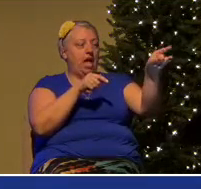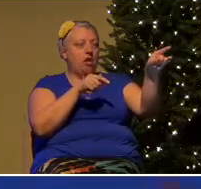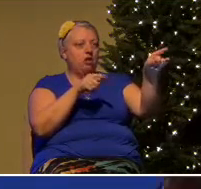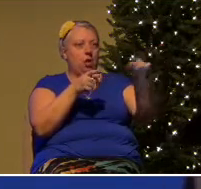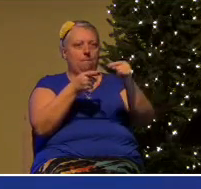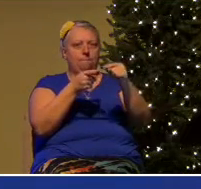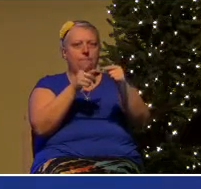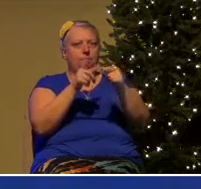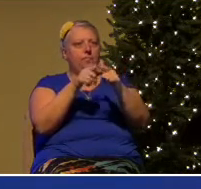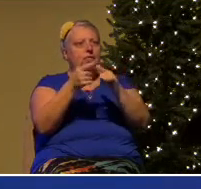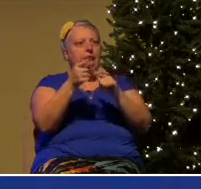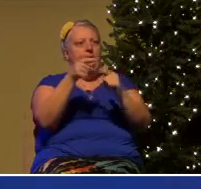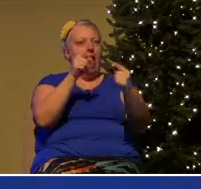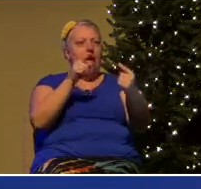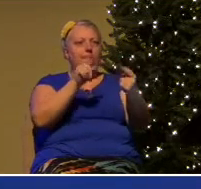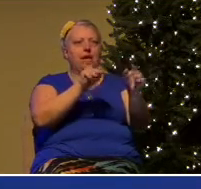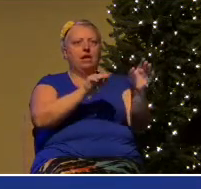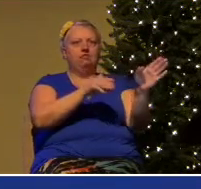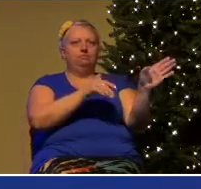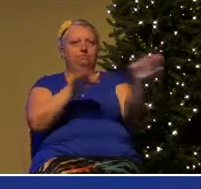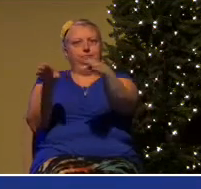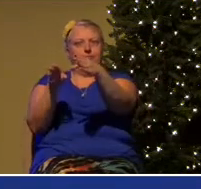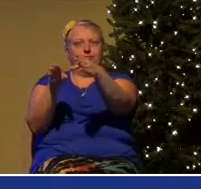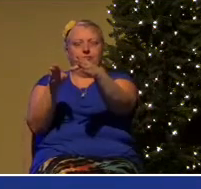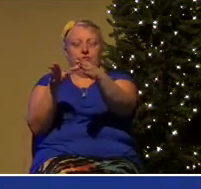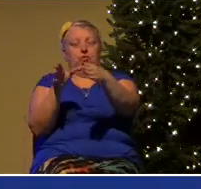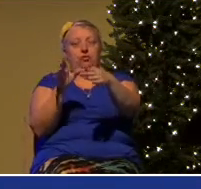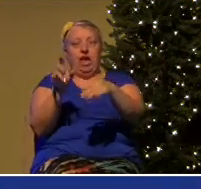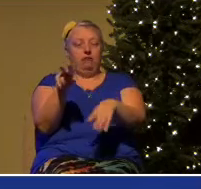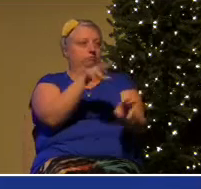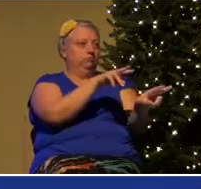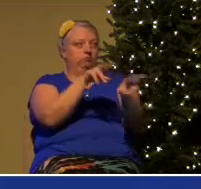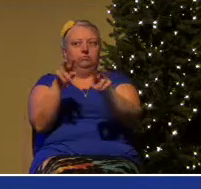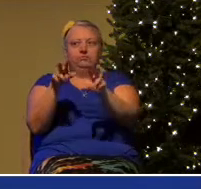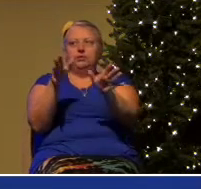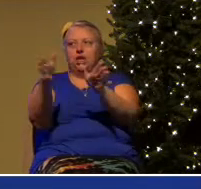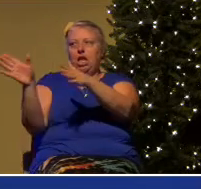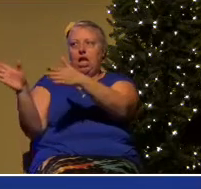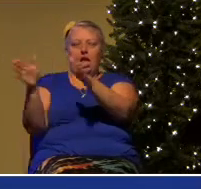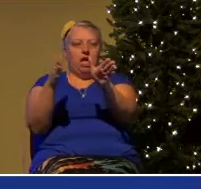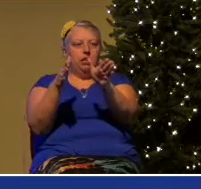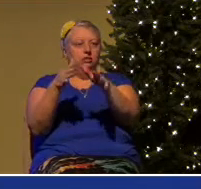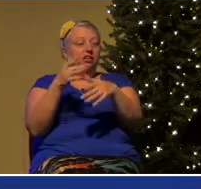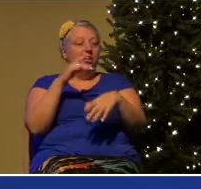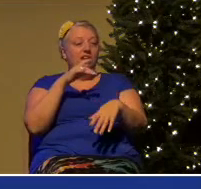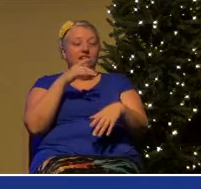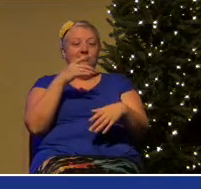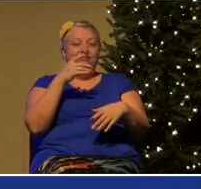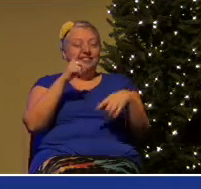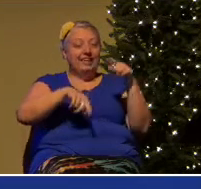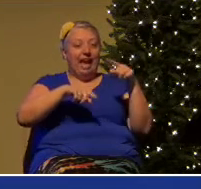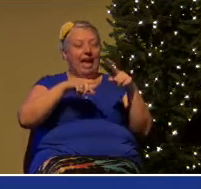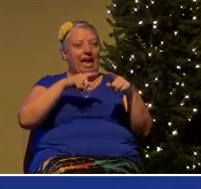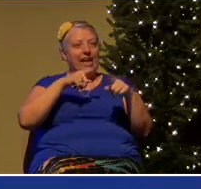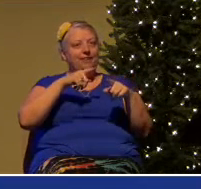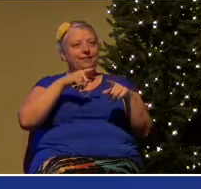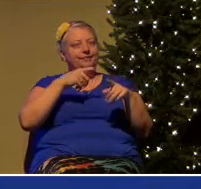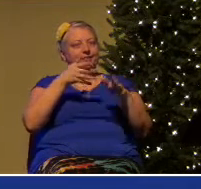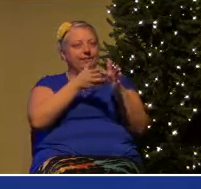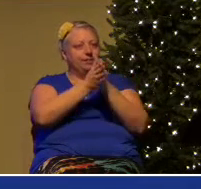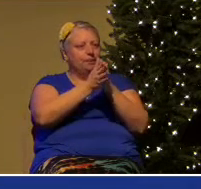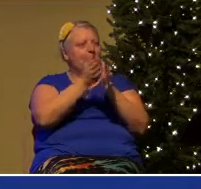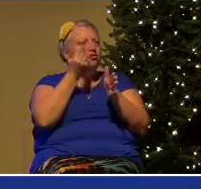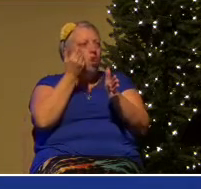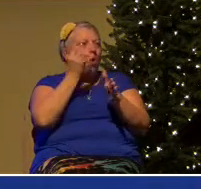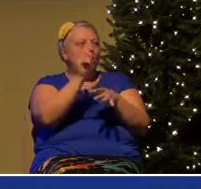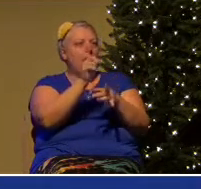one moment the enemy is coming from here, the next moment he's coming from an unexpected quarter, and the ability